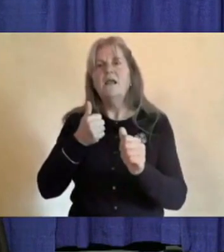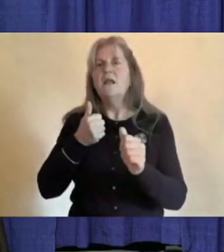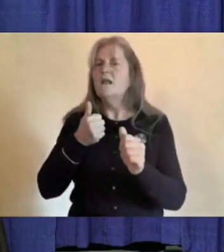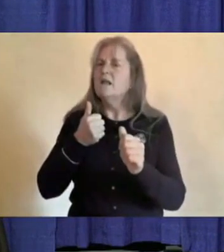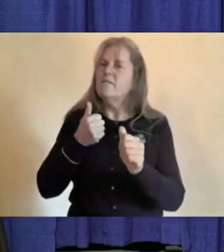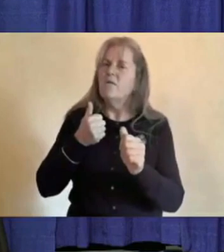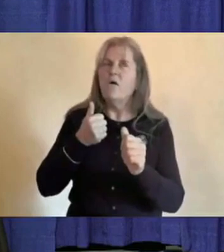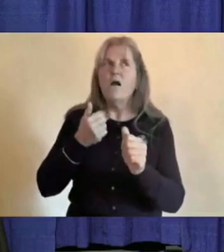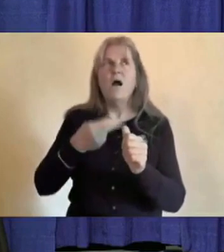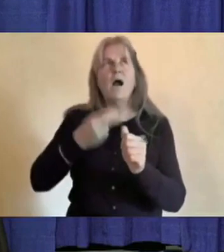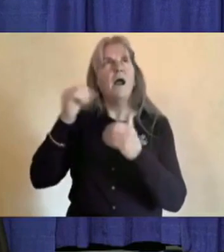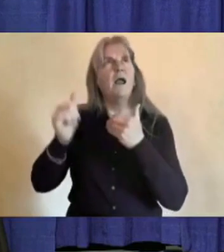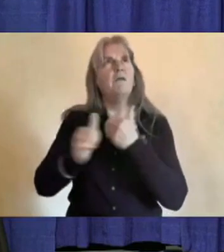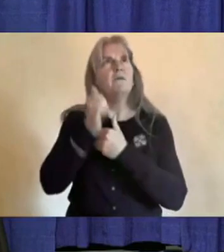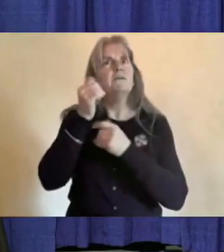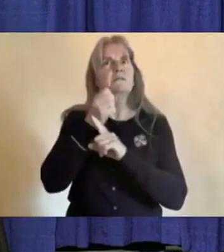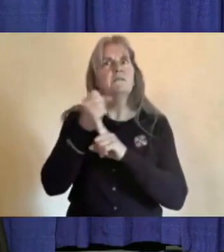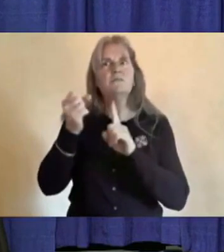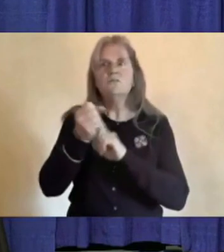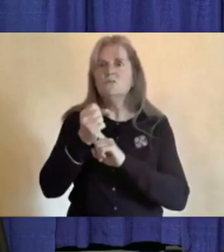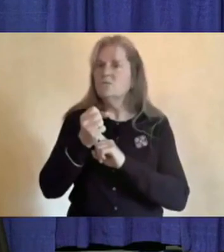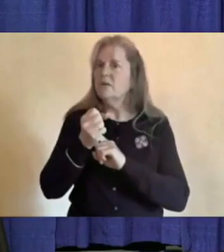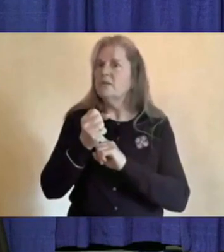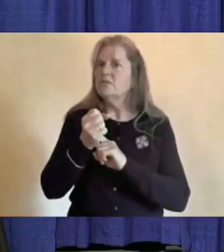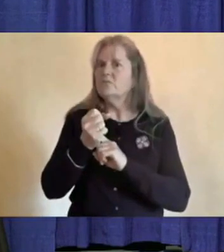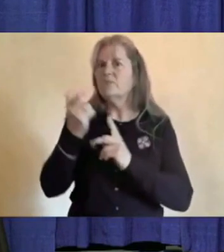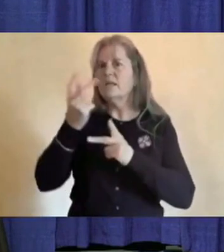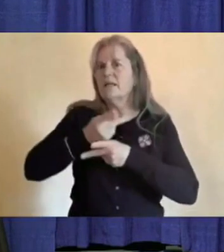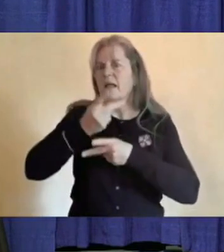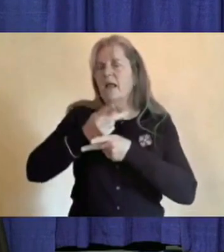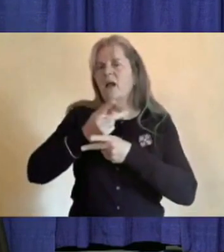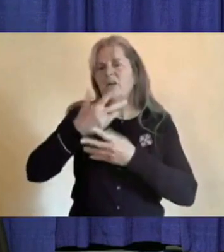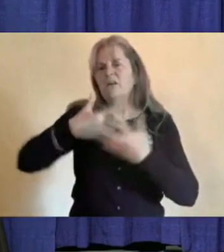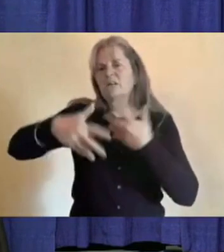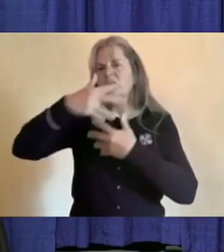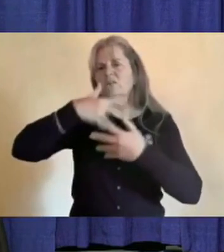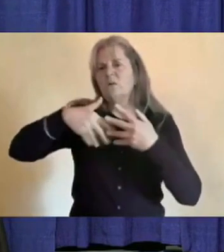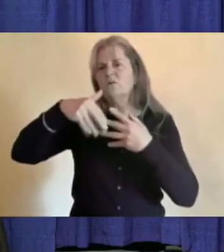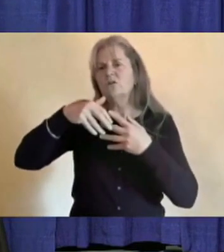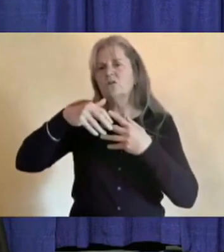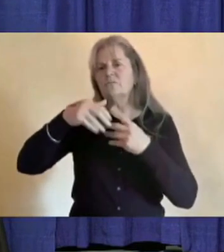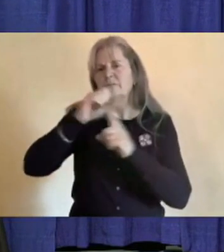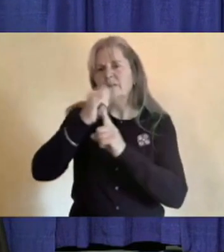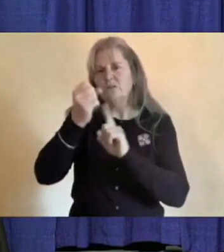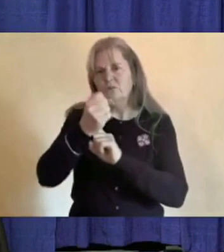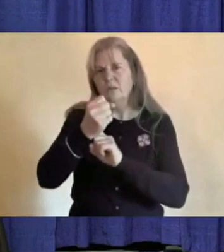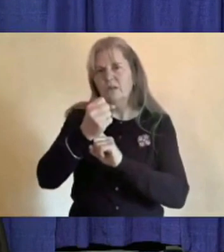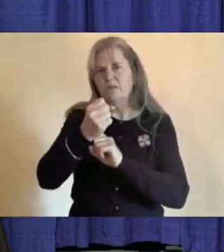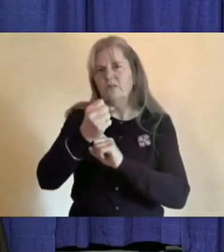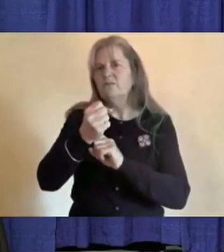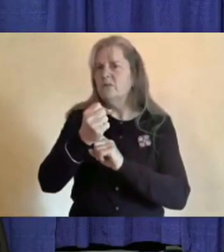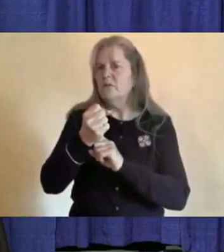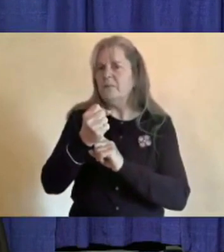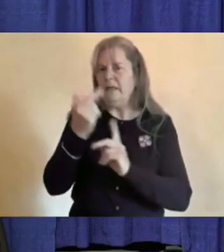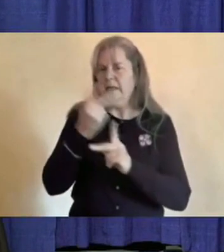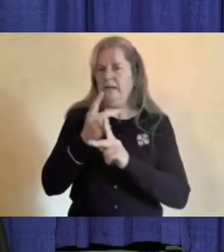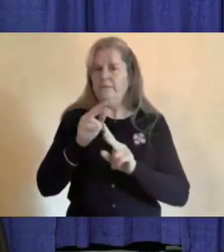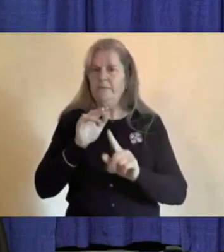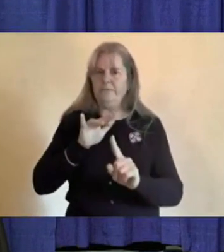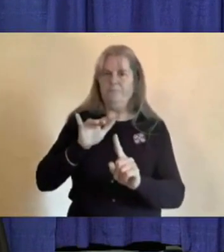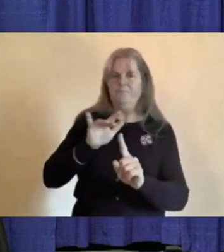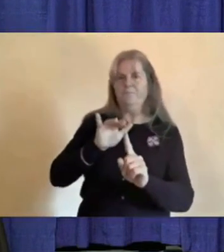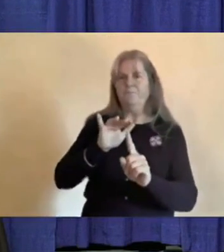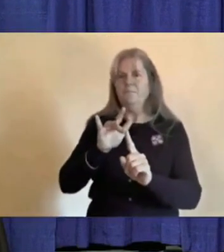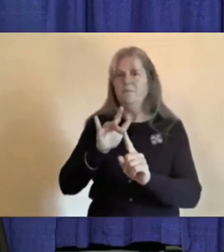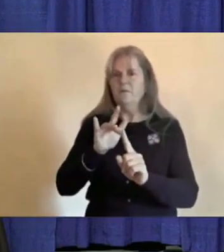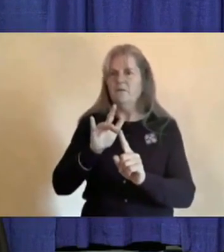maybe to avoid those higher risk social situations. So just being very careful to observe, distancing, to comply with